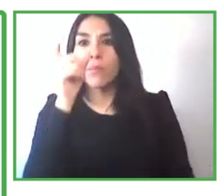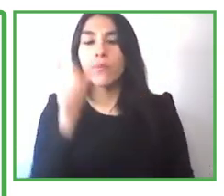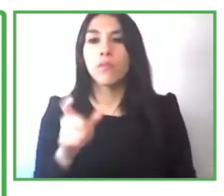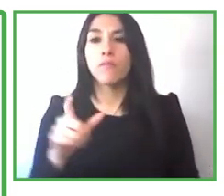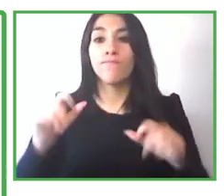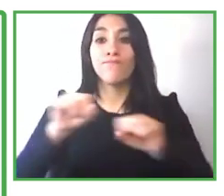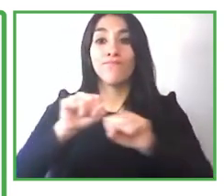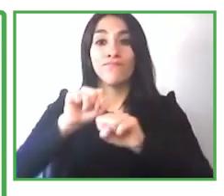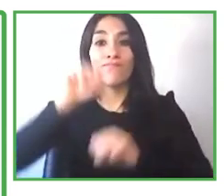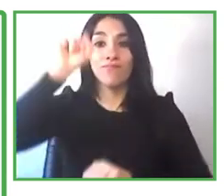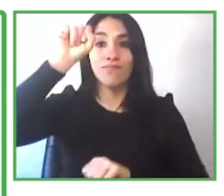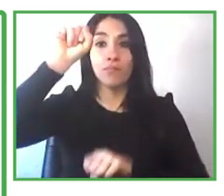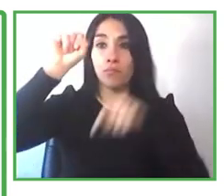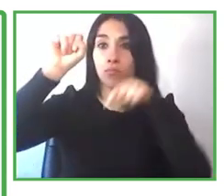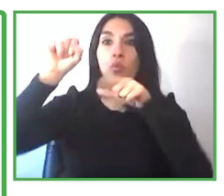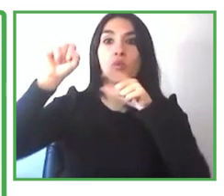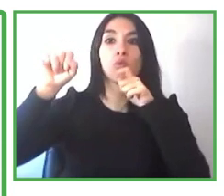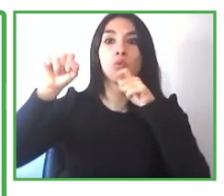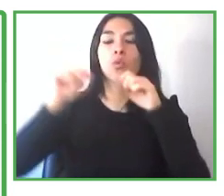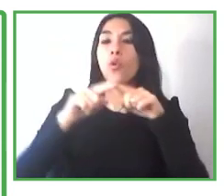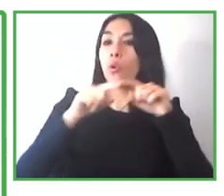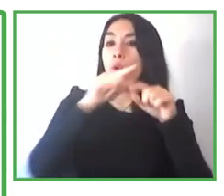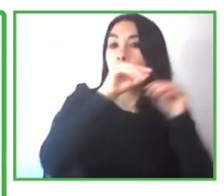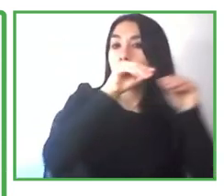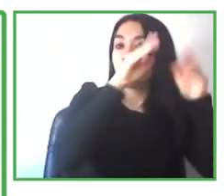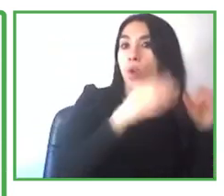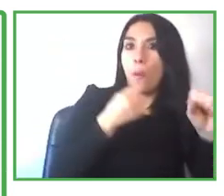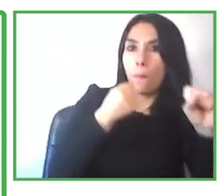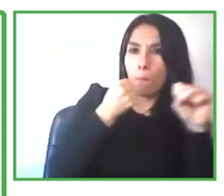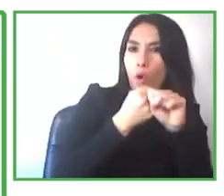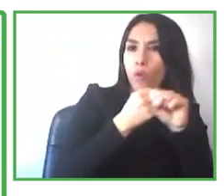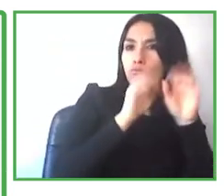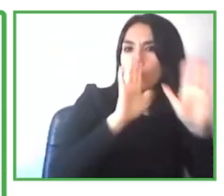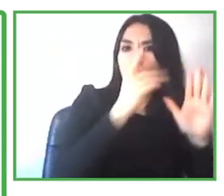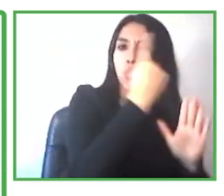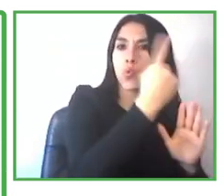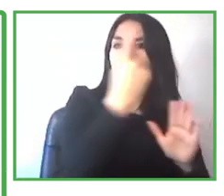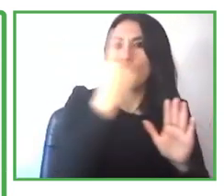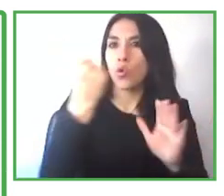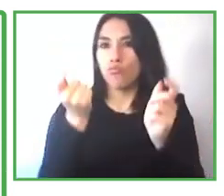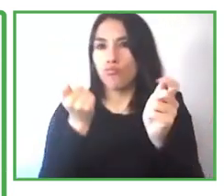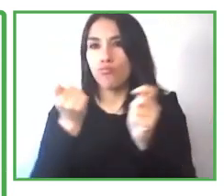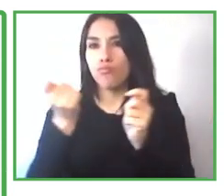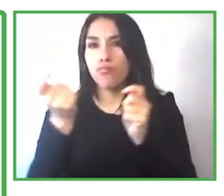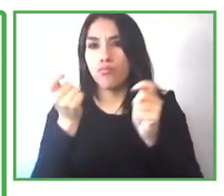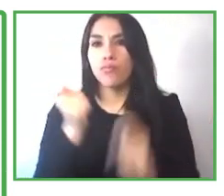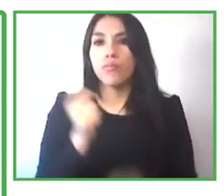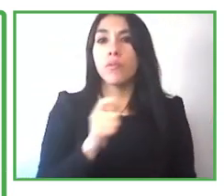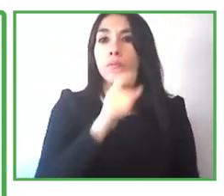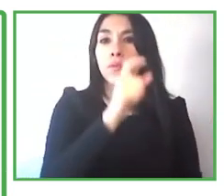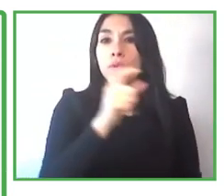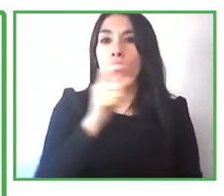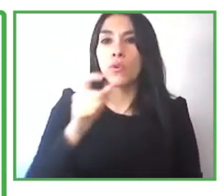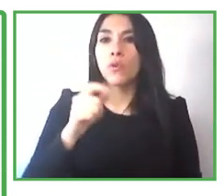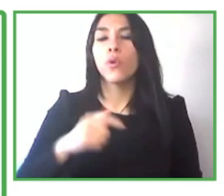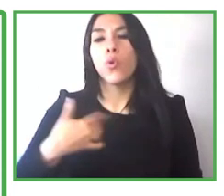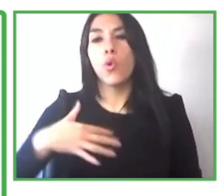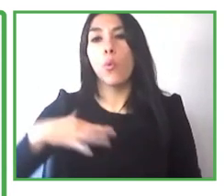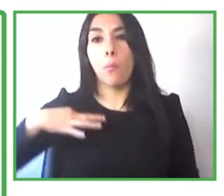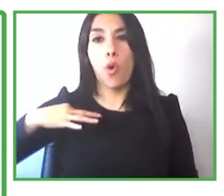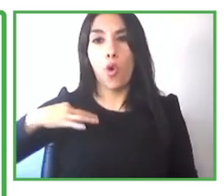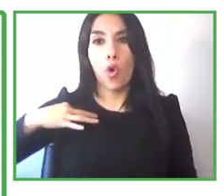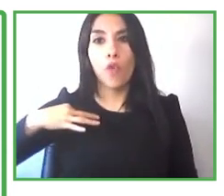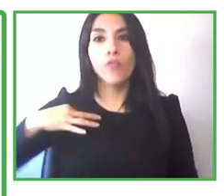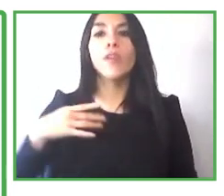volunteer to become mentors and to support the young people in settling into the company and in in getting used to